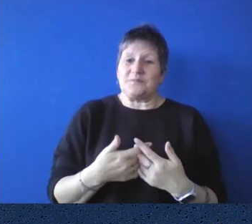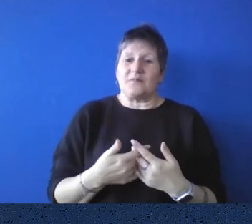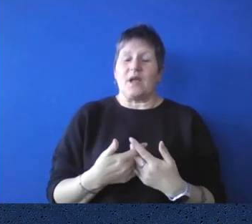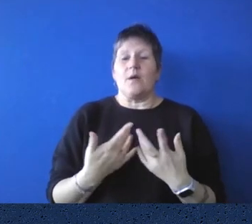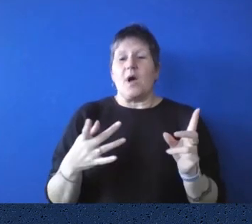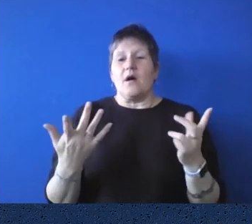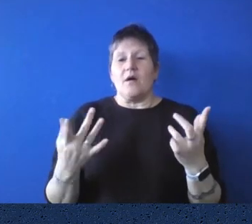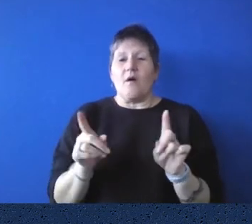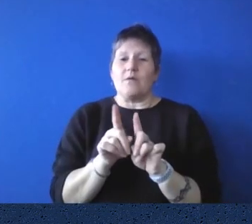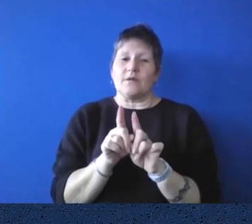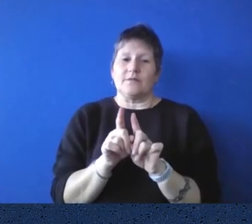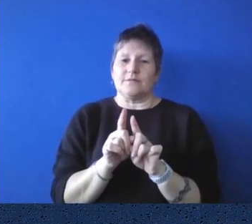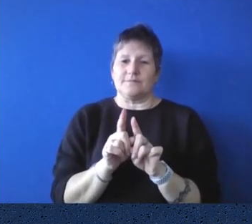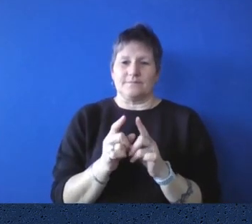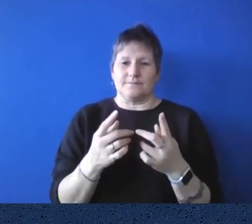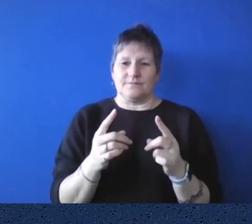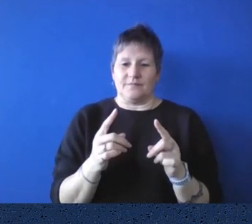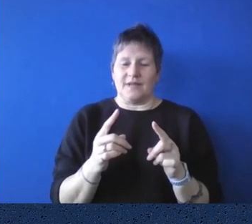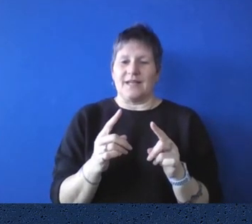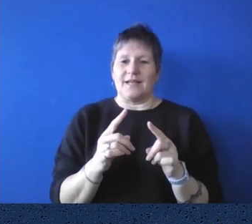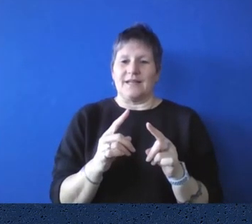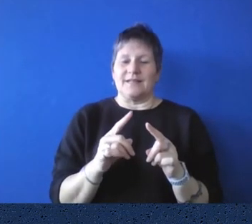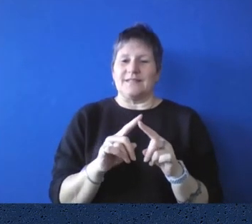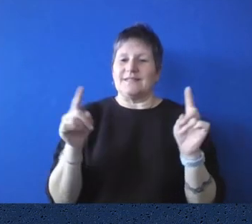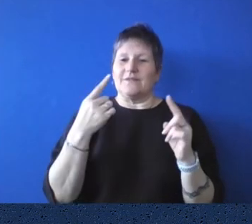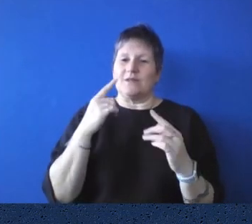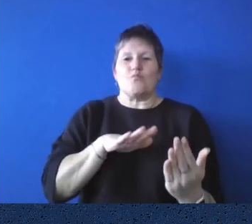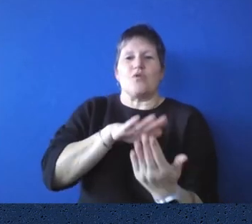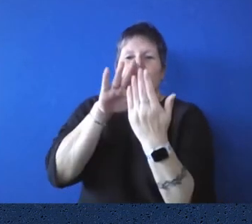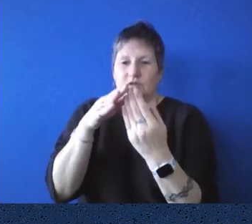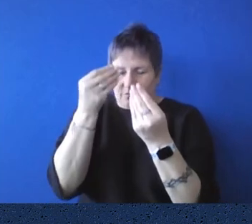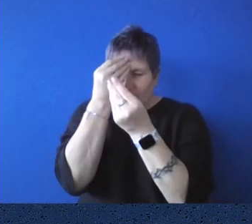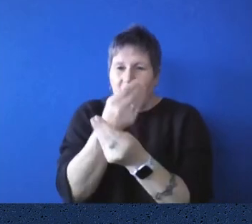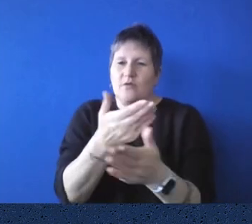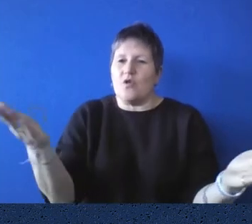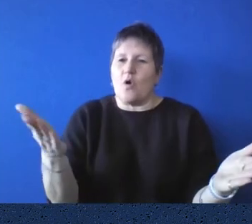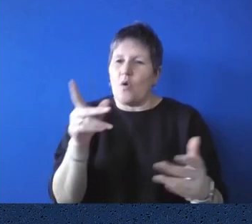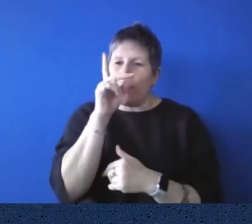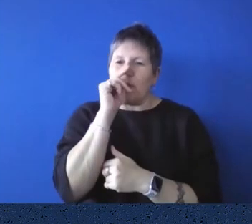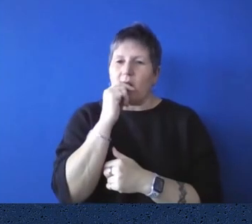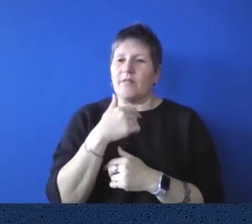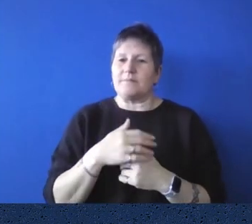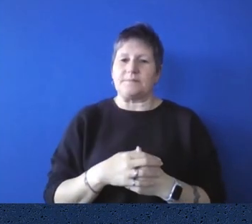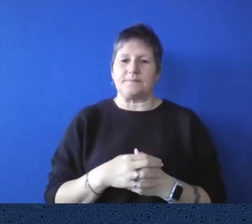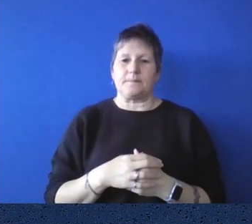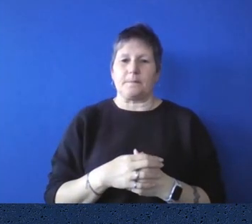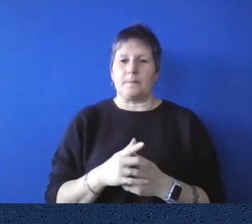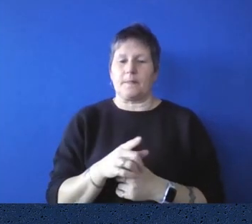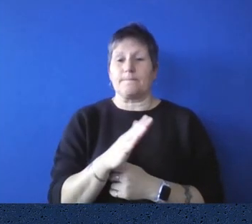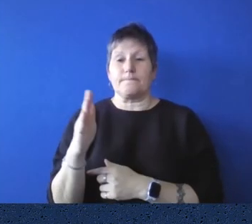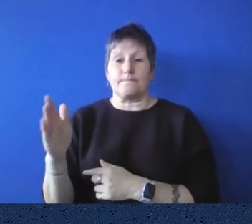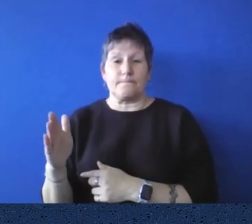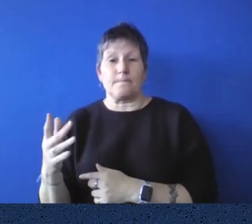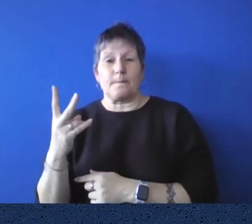have different ideas of getting out there to the public. Hmm. And we did have a request, a request from, uh, Denise.